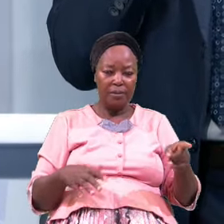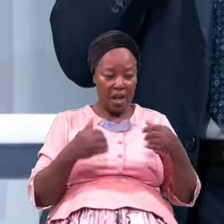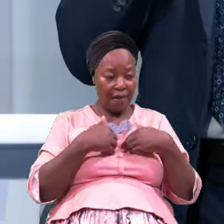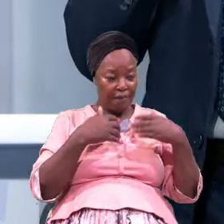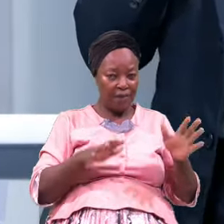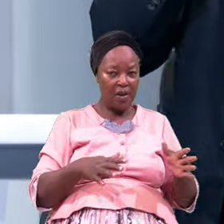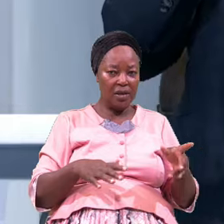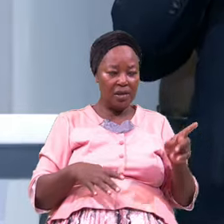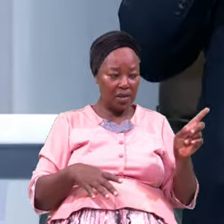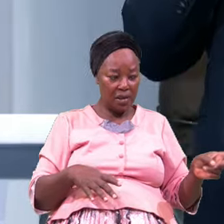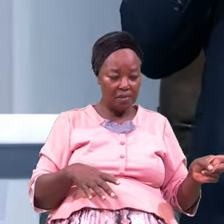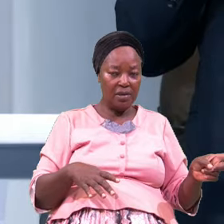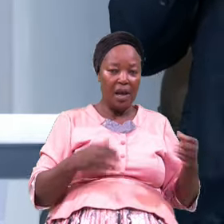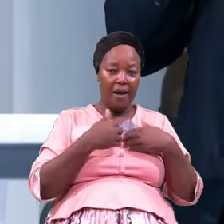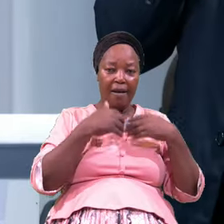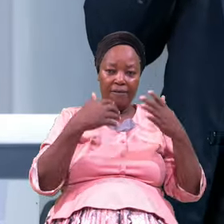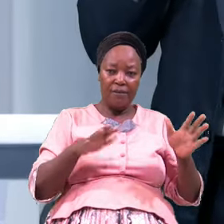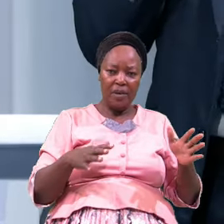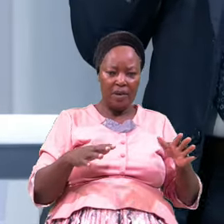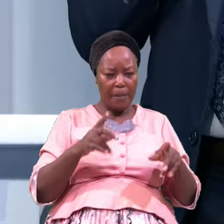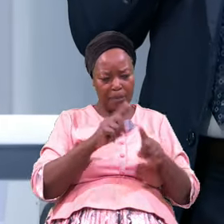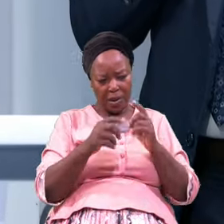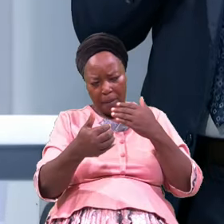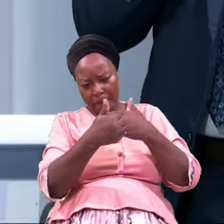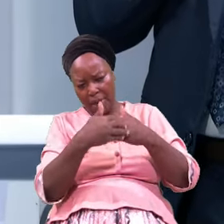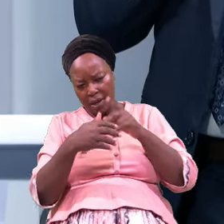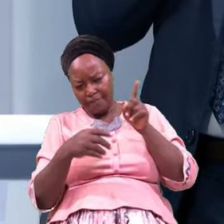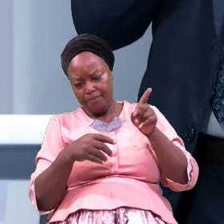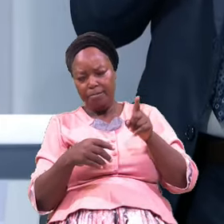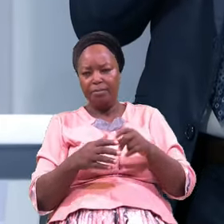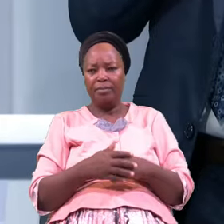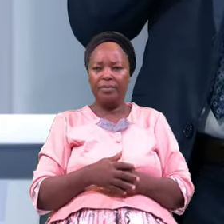Even This Roll I Waiting For My Right Hand Side